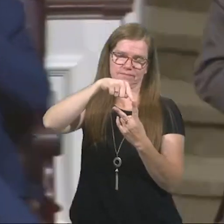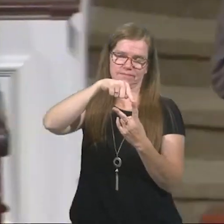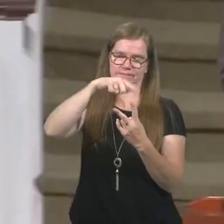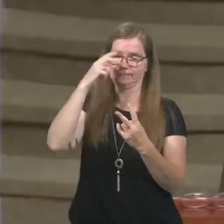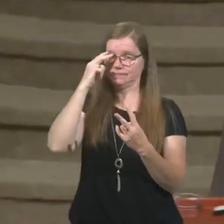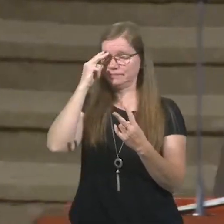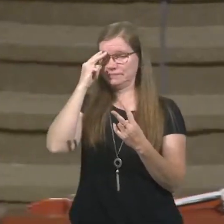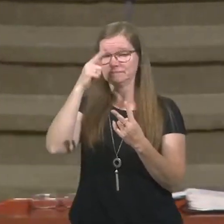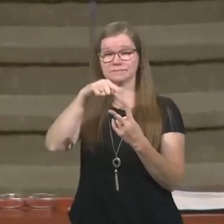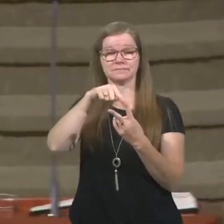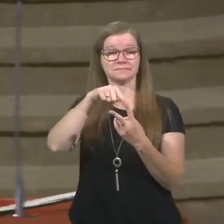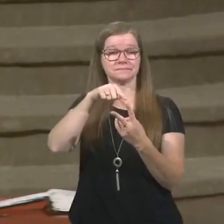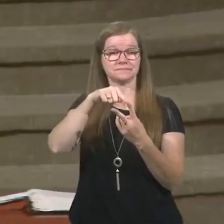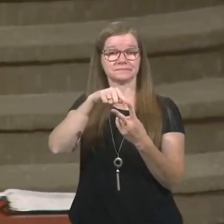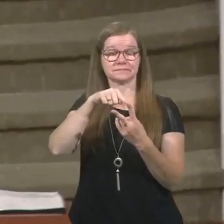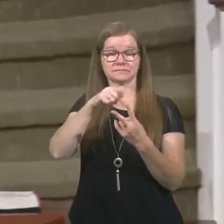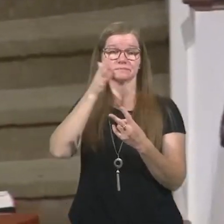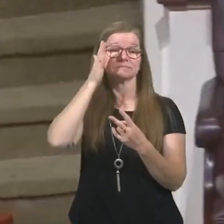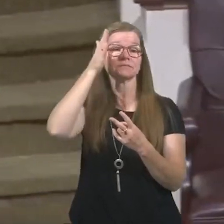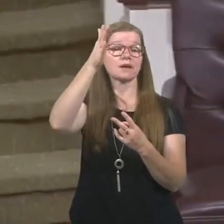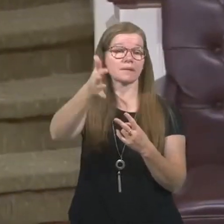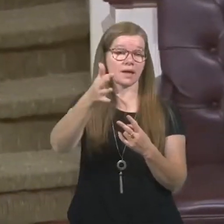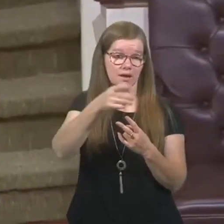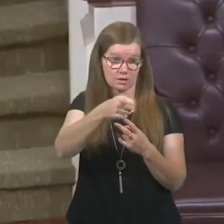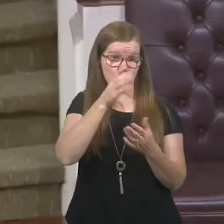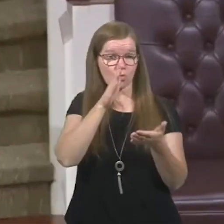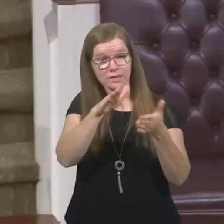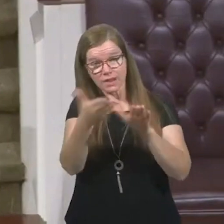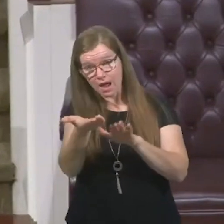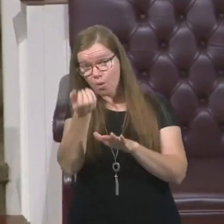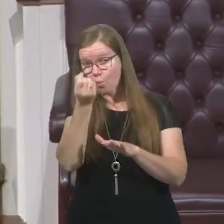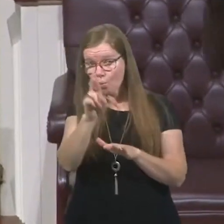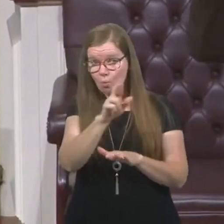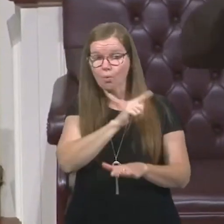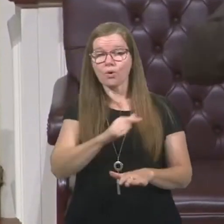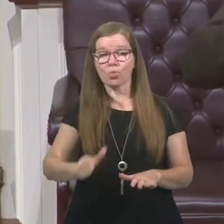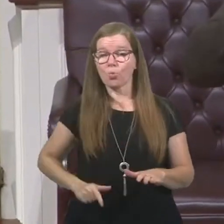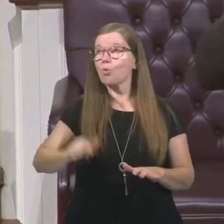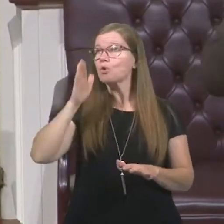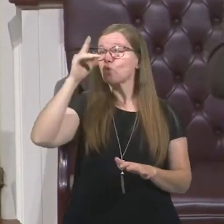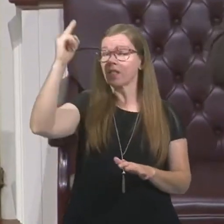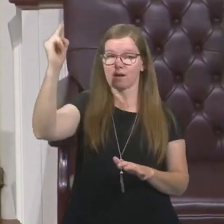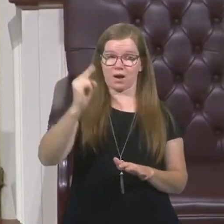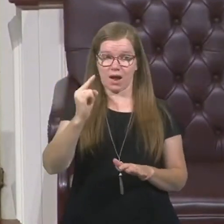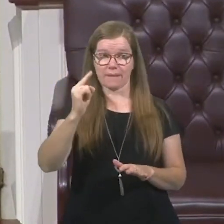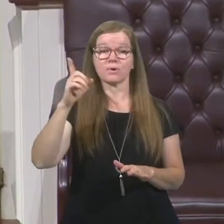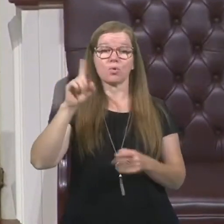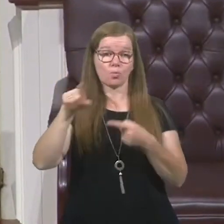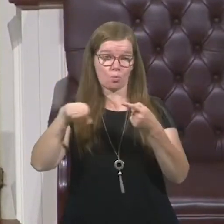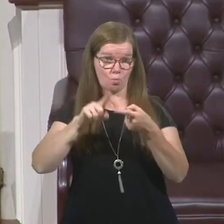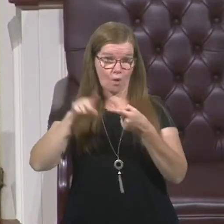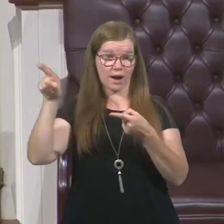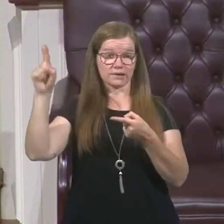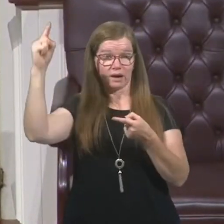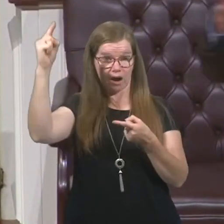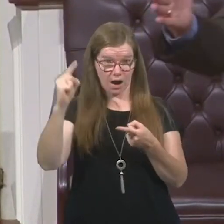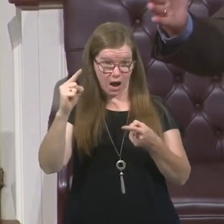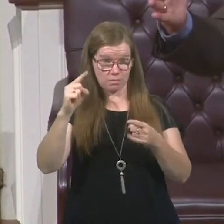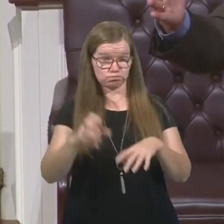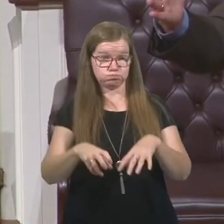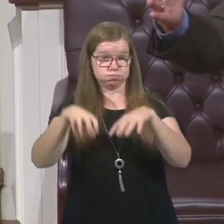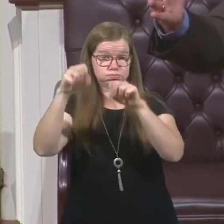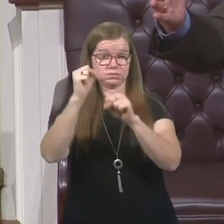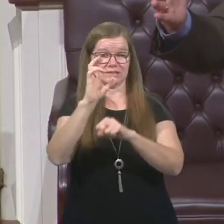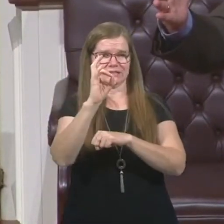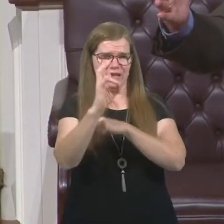This one over here, whenever one day you're going to die, or one day the Lord's going to come for us. When He comes for us, there are seven years